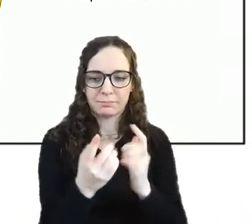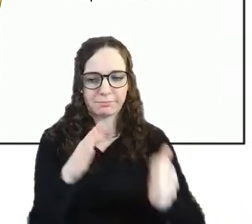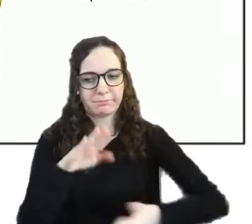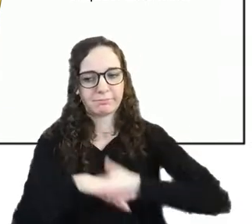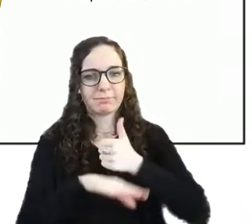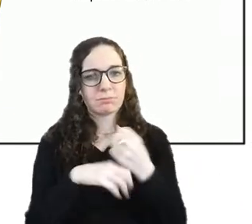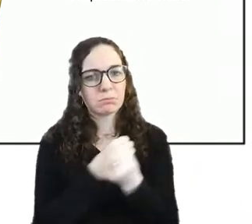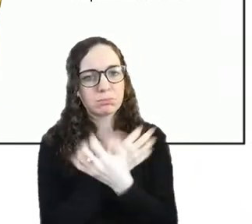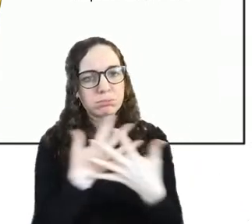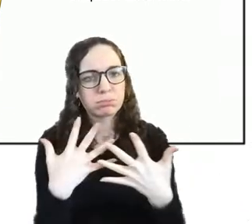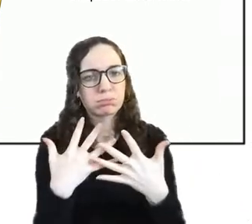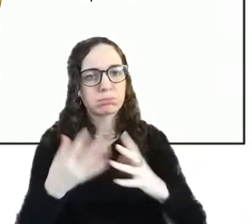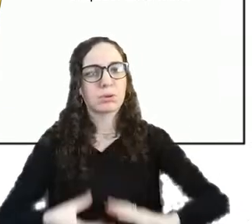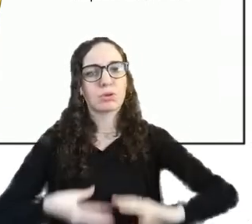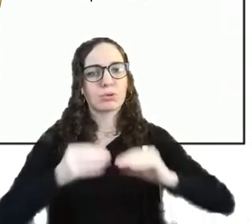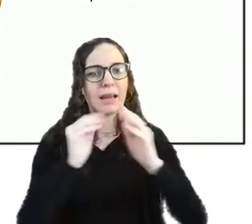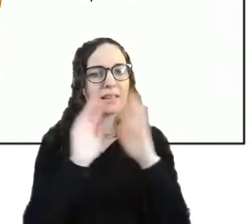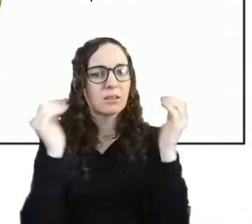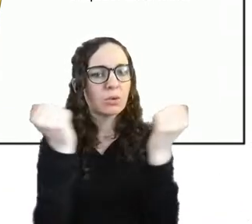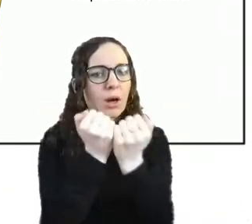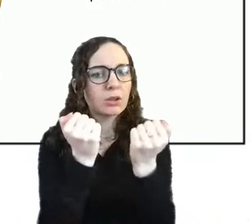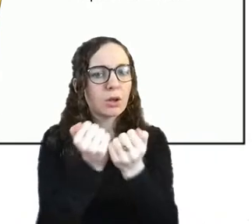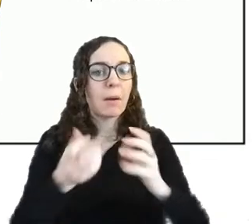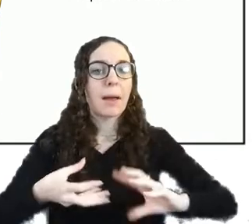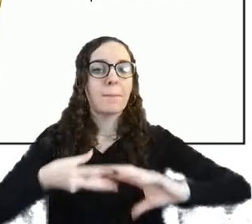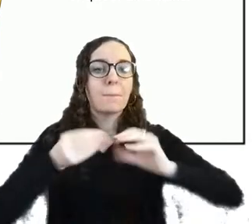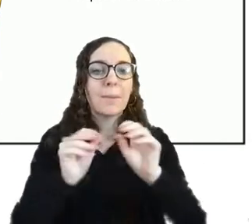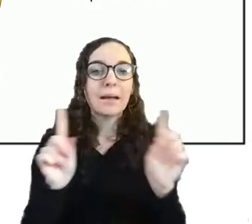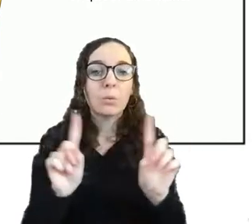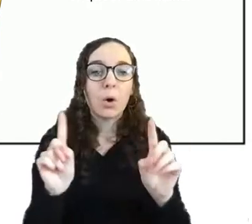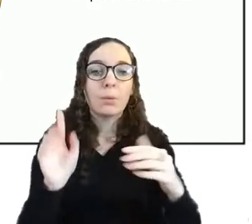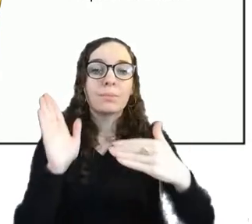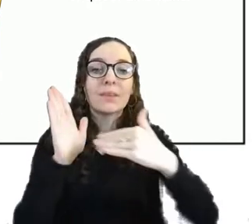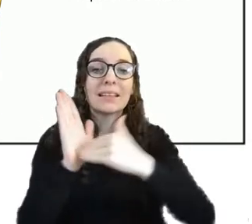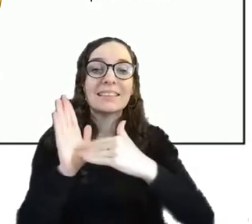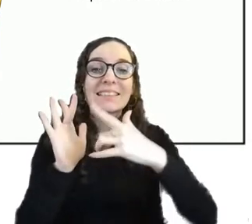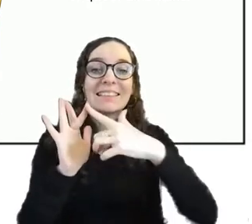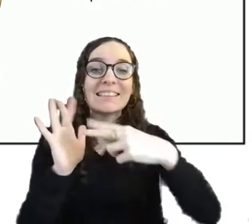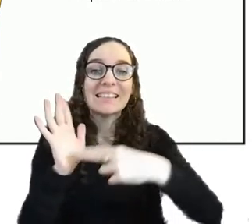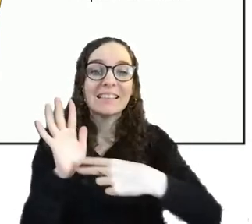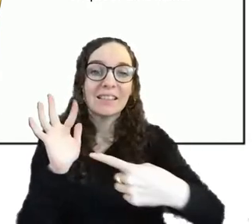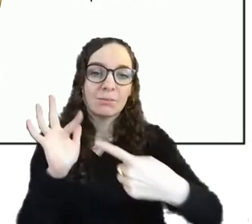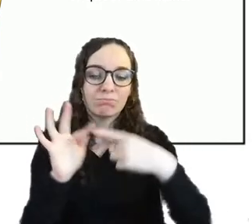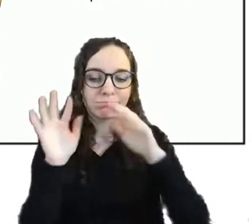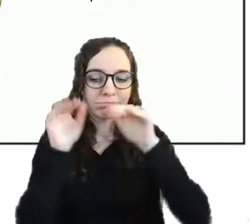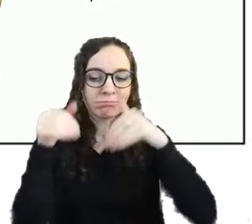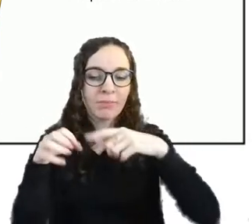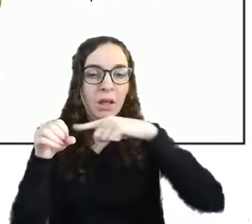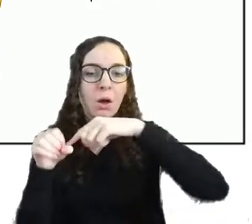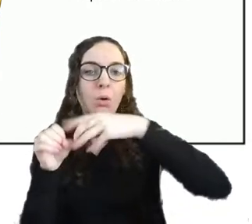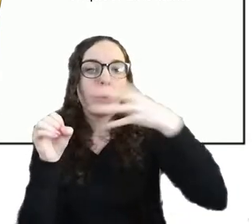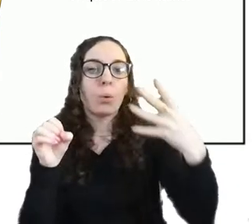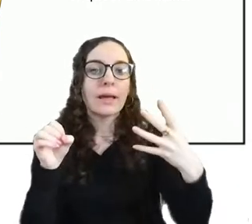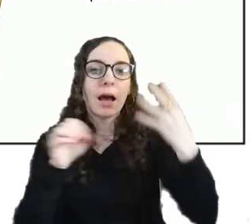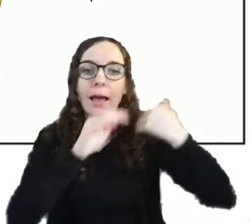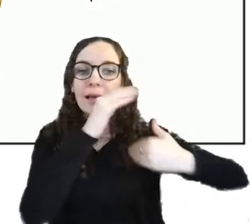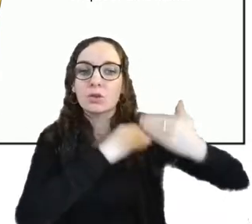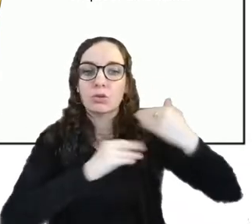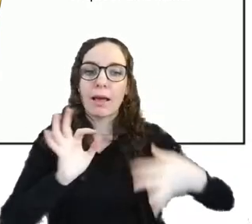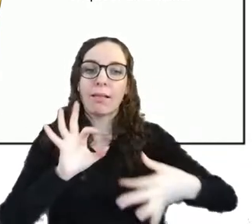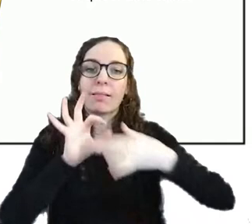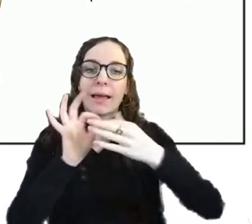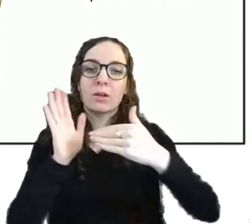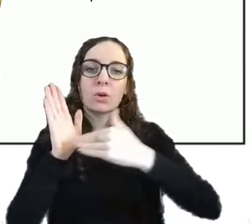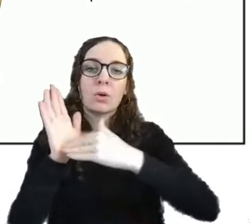zines um and i do lots around like the history of queer zines um and then this big yellow bit is what i'm